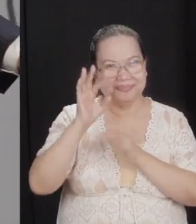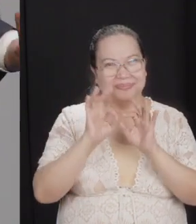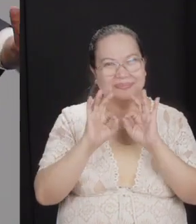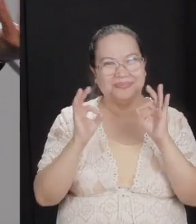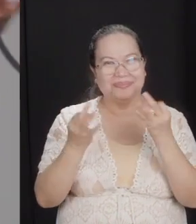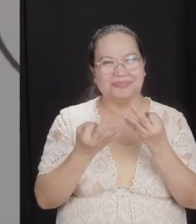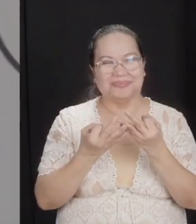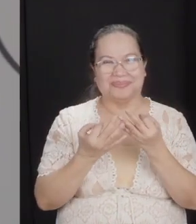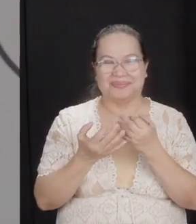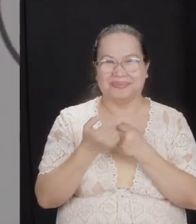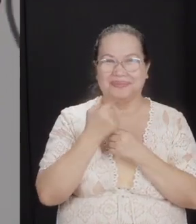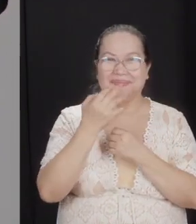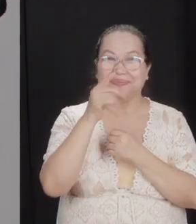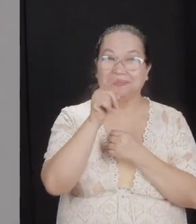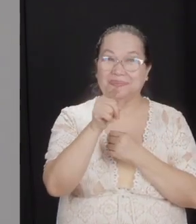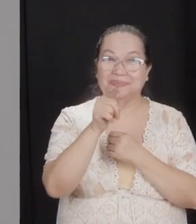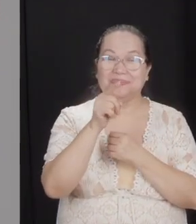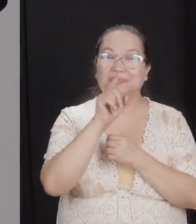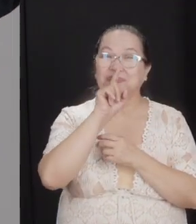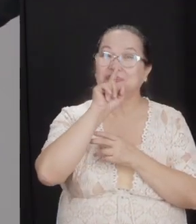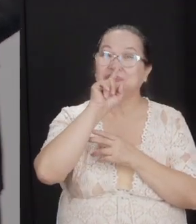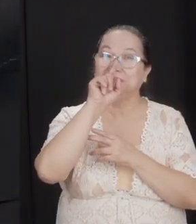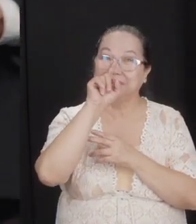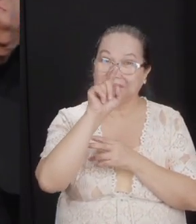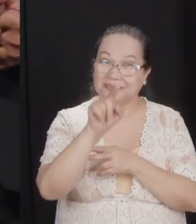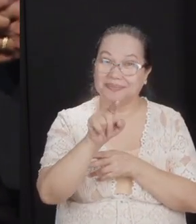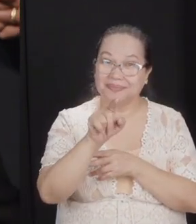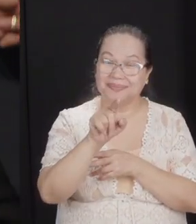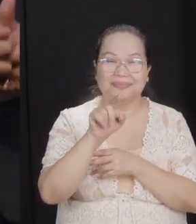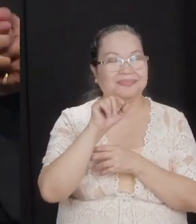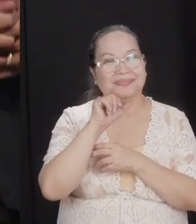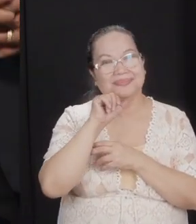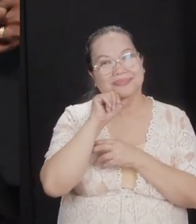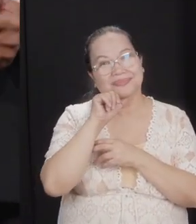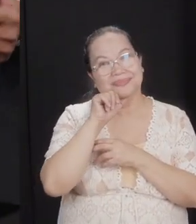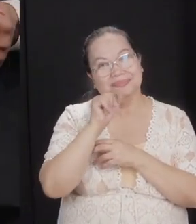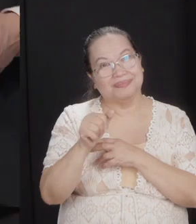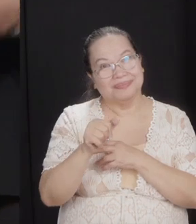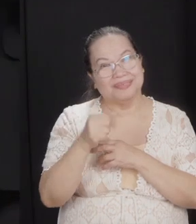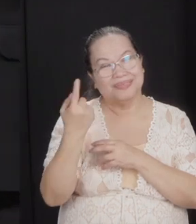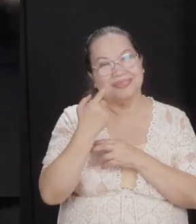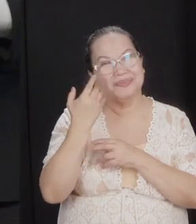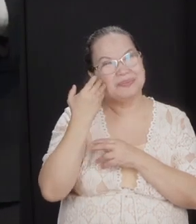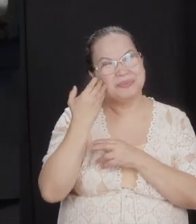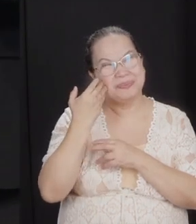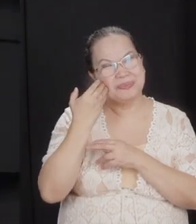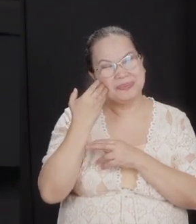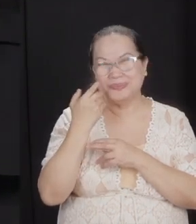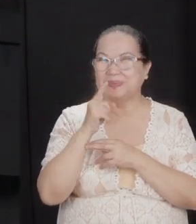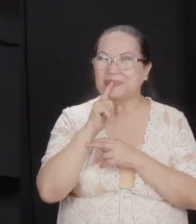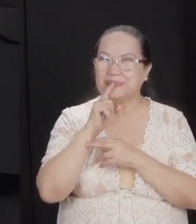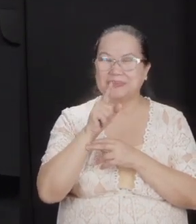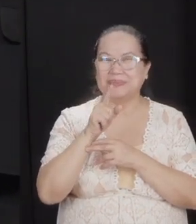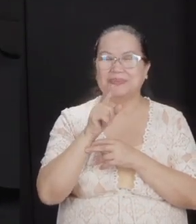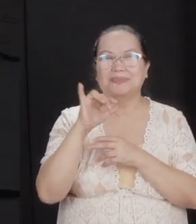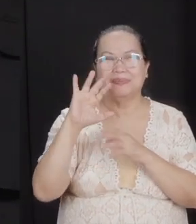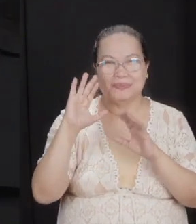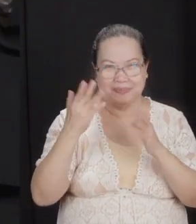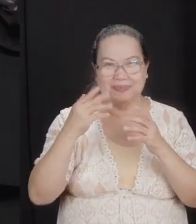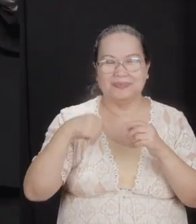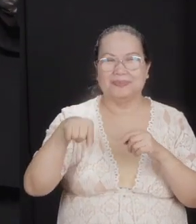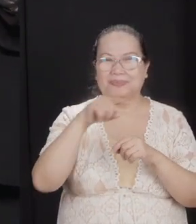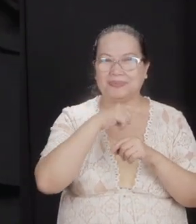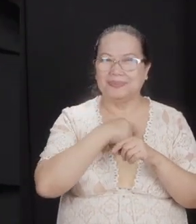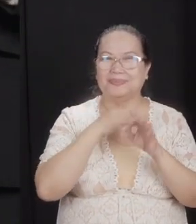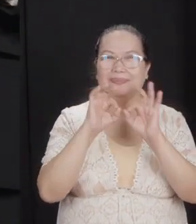family. You know why? It's true. It's not a motherhood statement. You are a family. We are